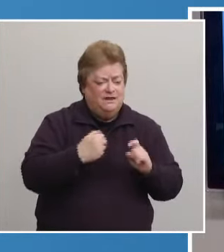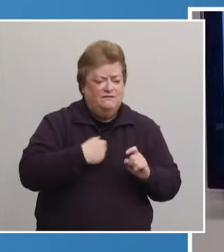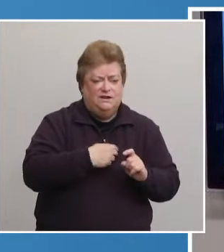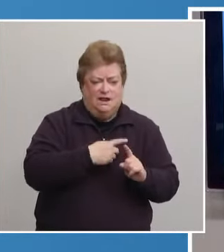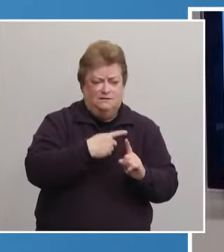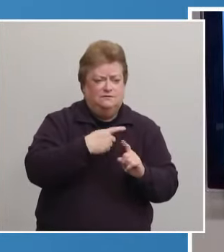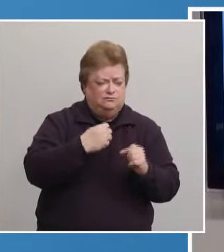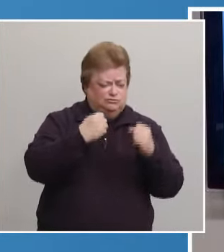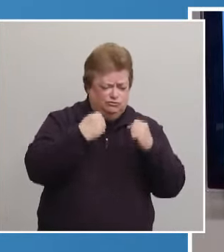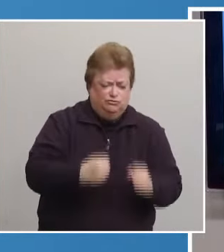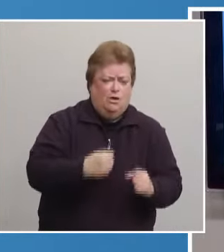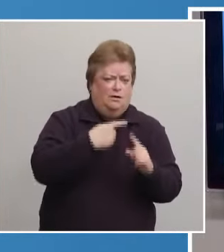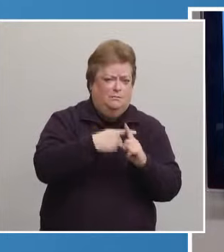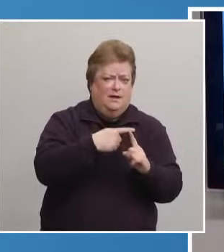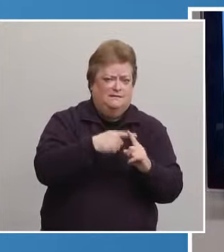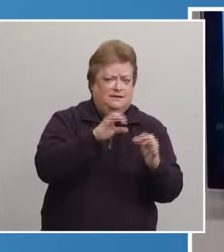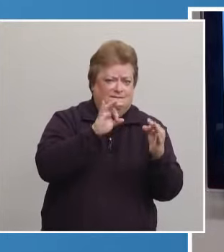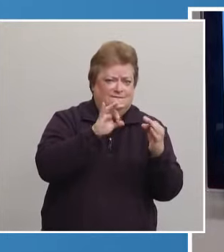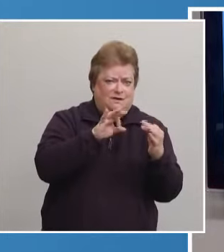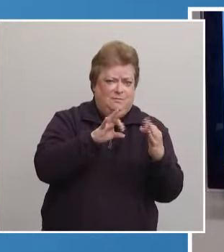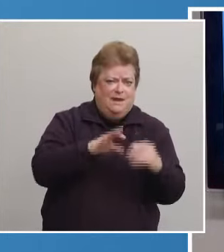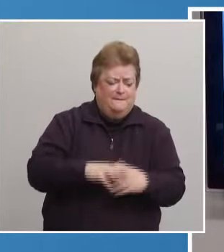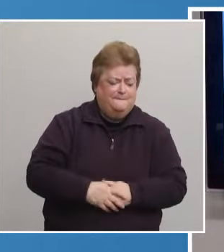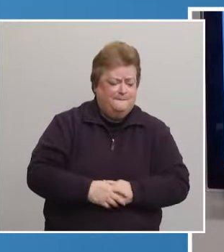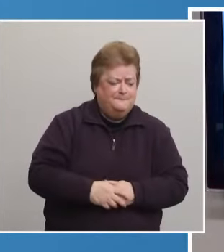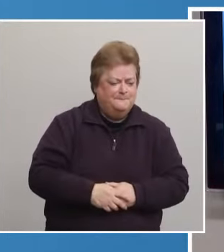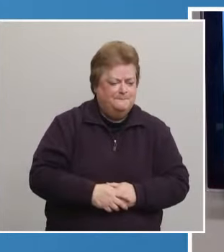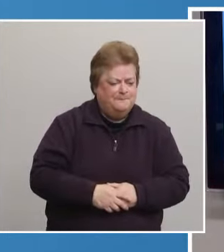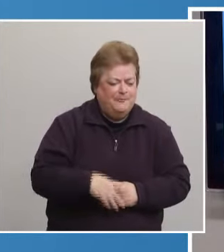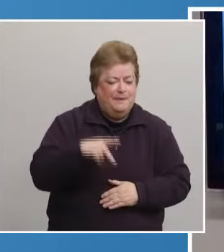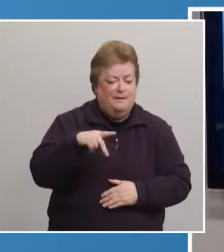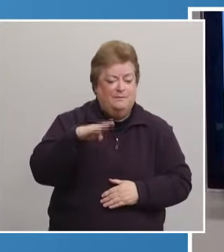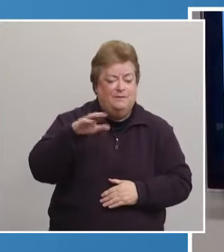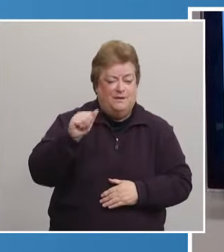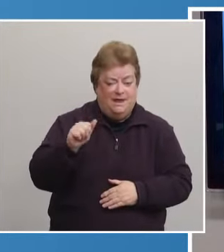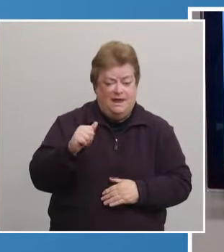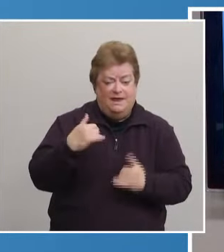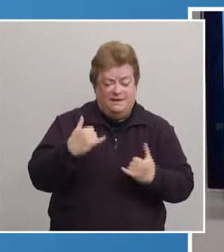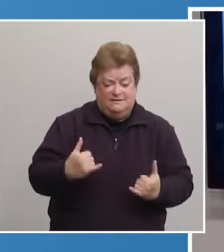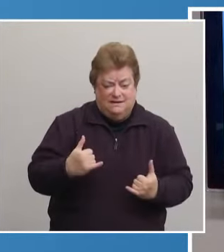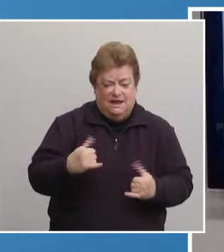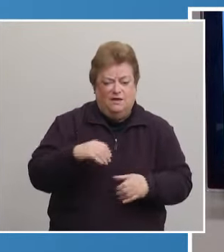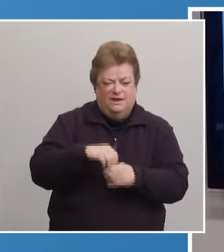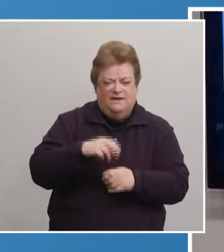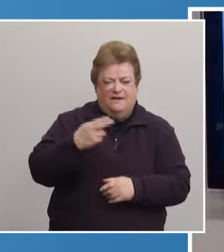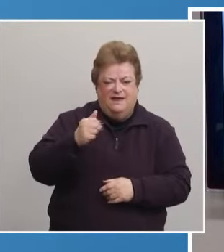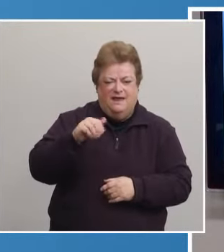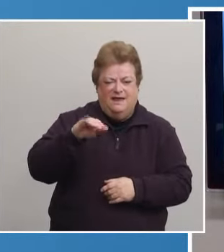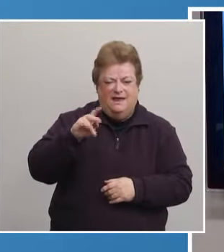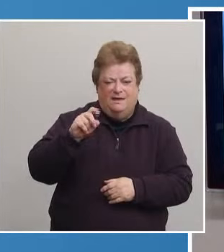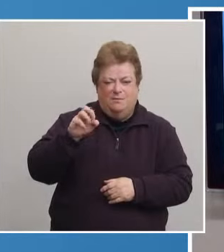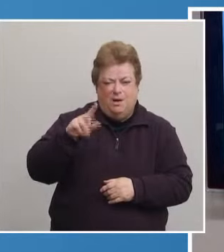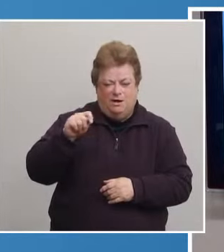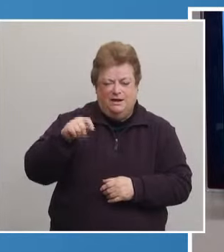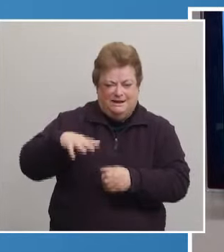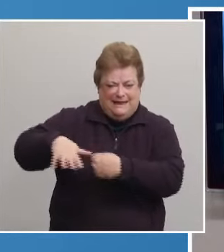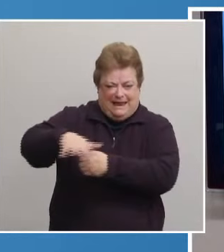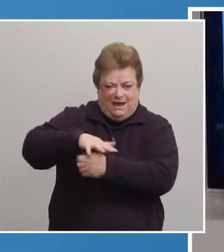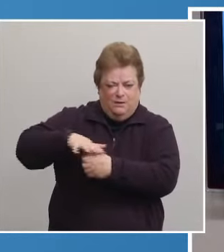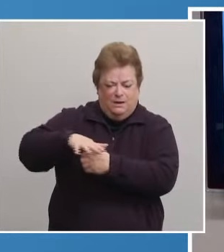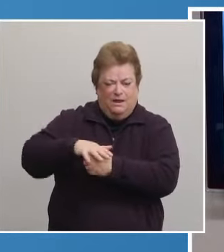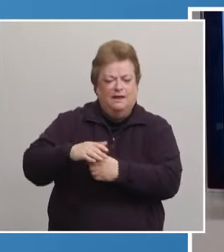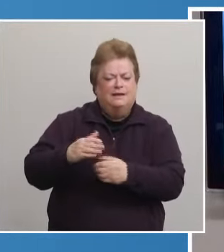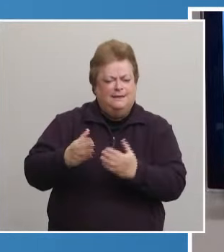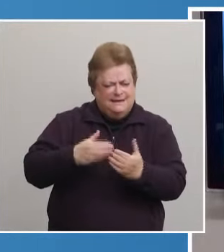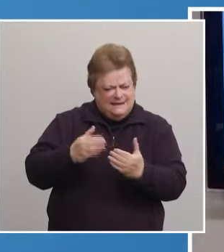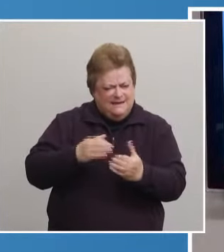positive feedback on the process. Pinnacle Bank Arena, located in the Haymarket rail yard area, is